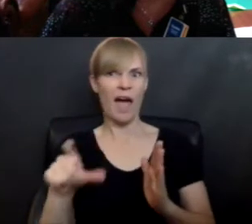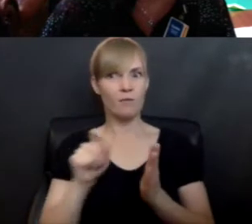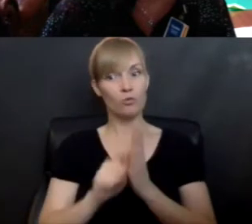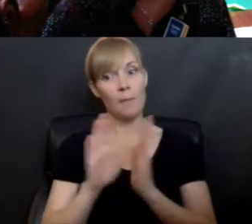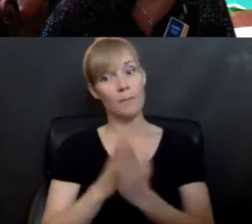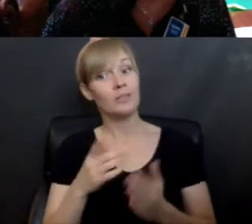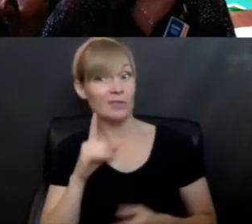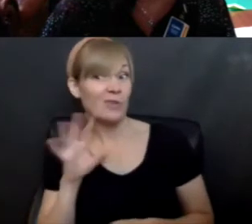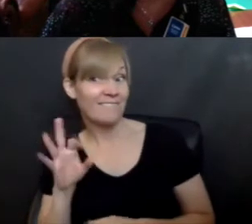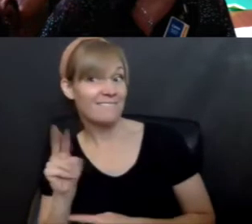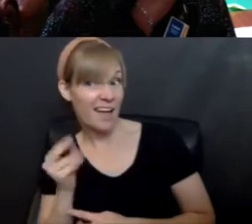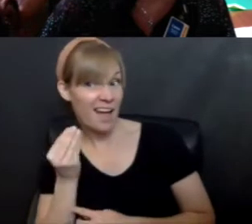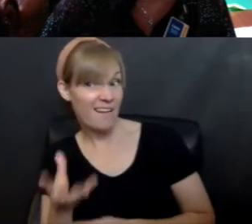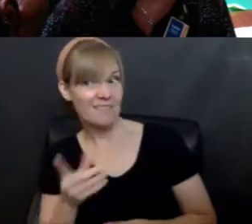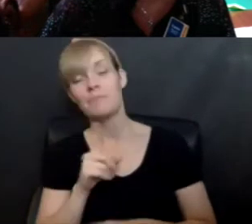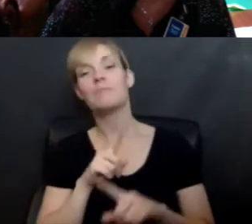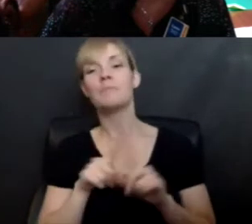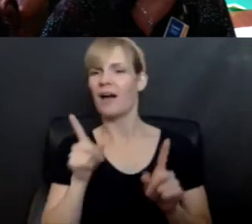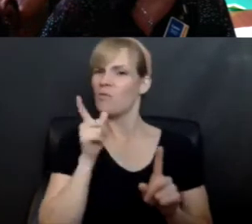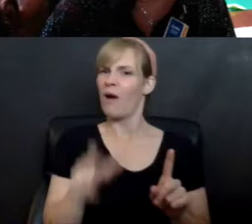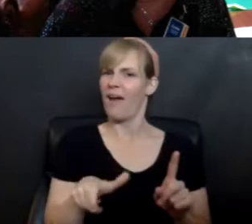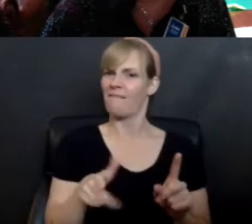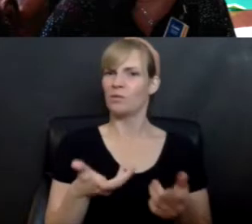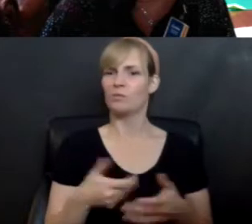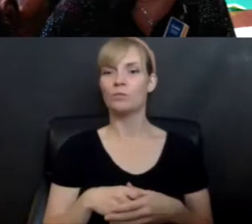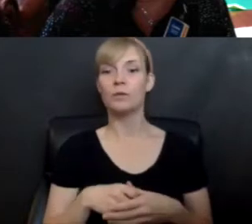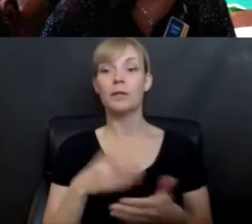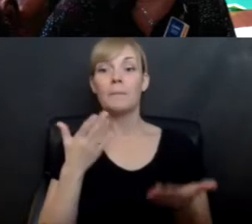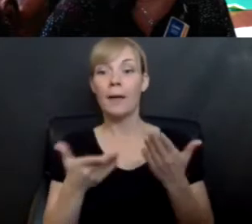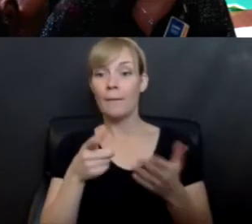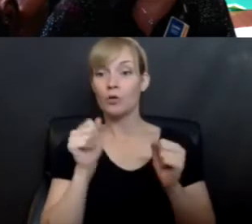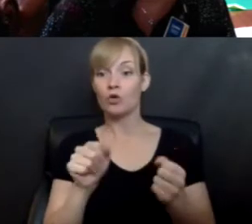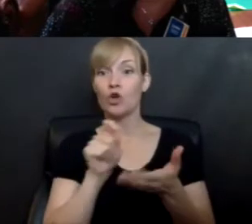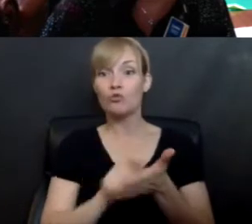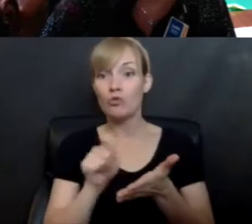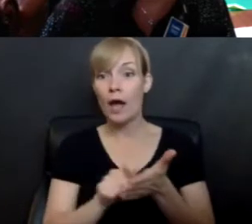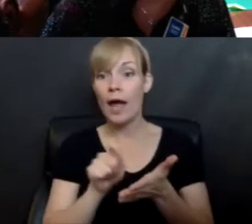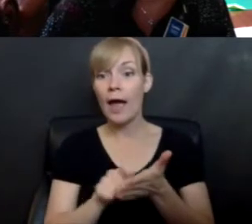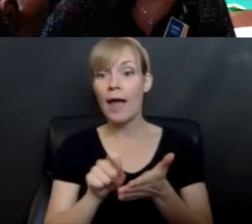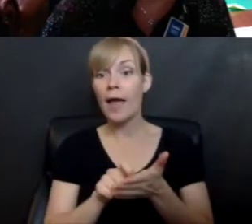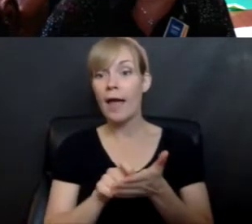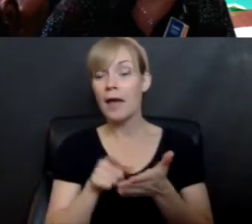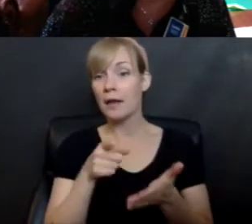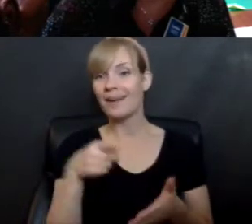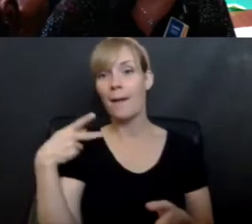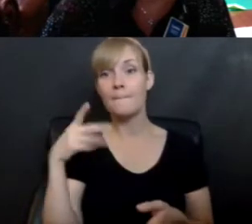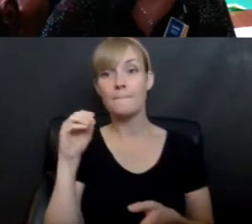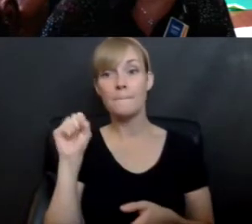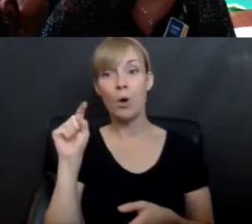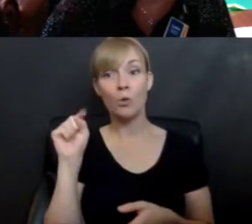fun to write books. Could we write things like, this is postcard,